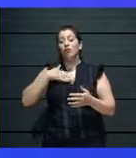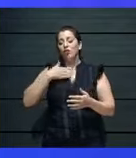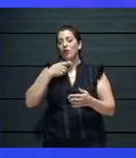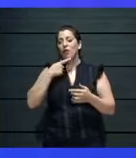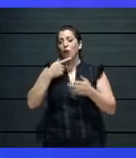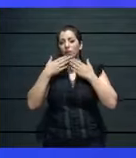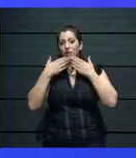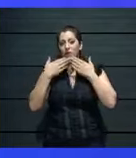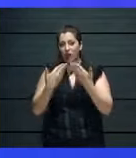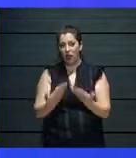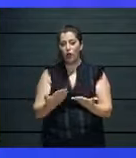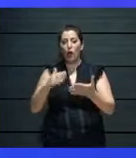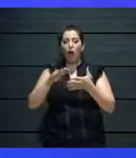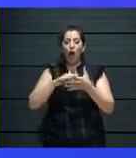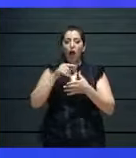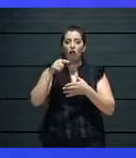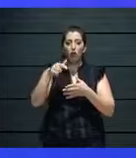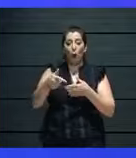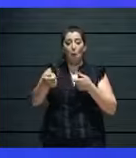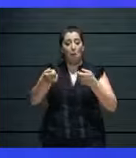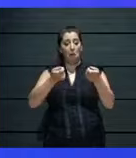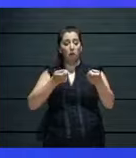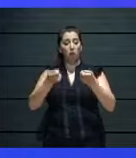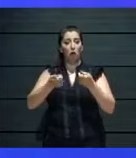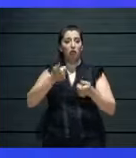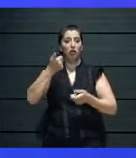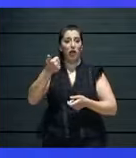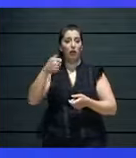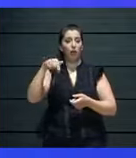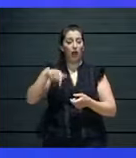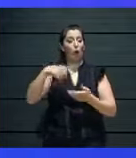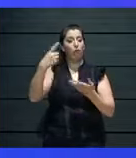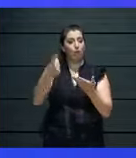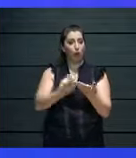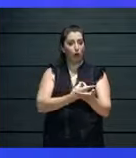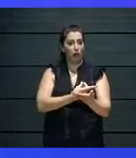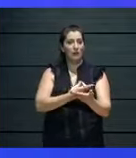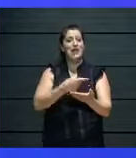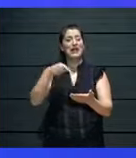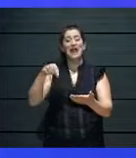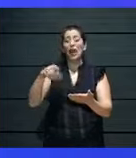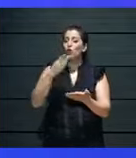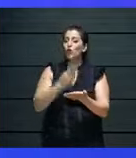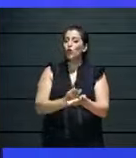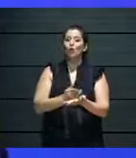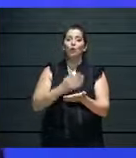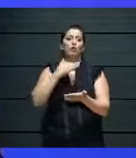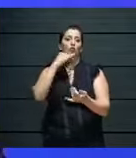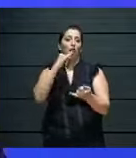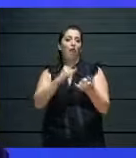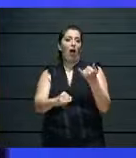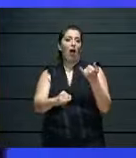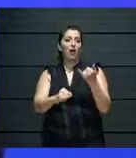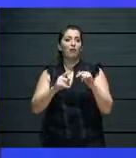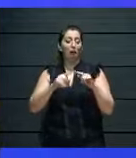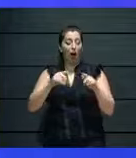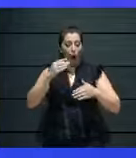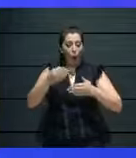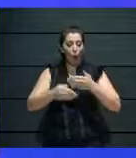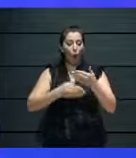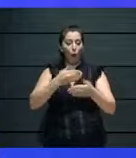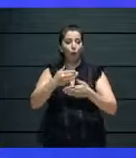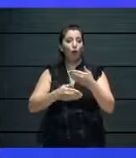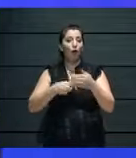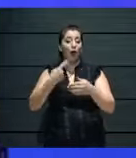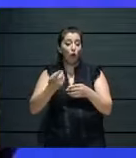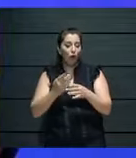hopefully, this will not be the end. Not hopefully, surely, this will not be the end, and we'll take up again from October. Um, so,